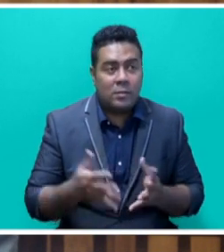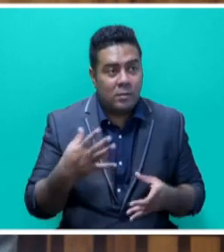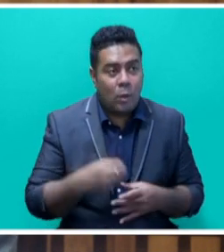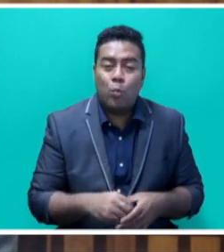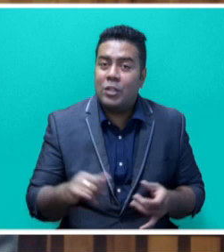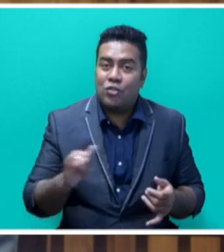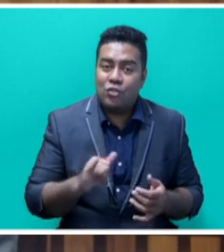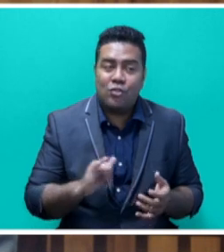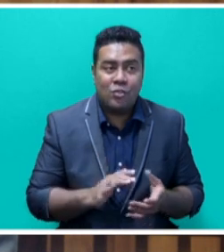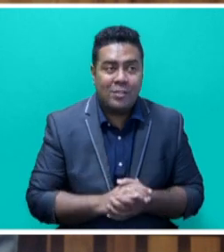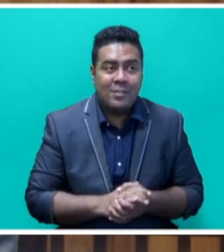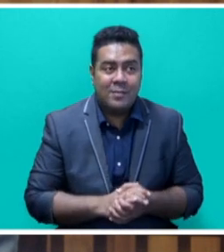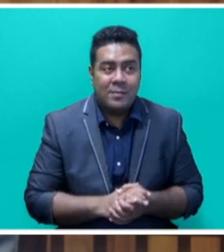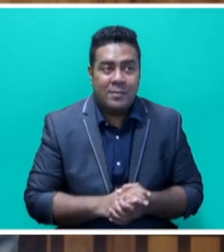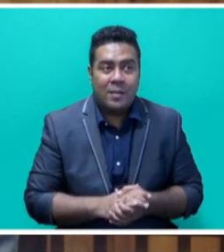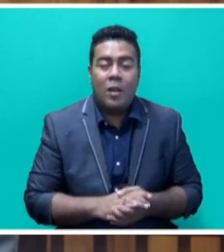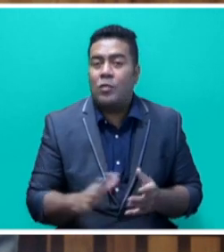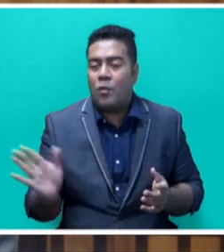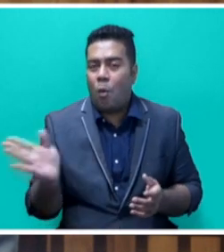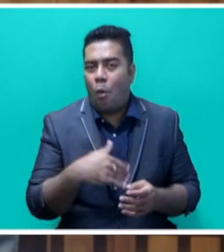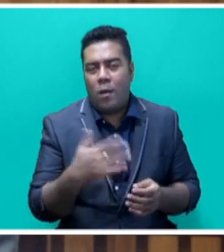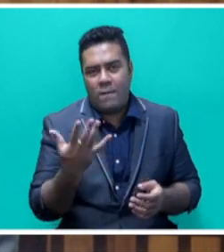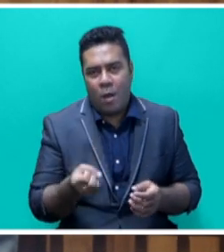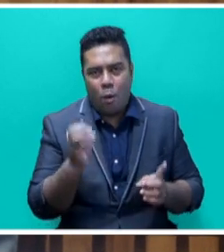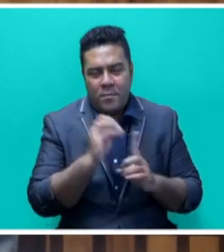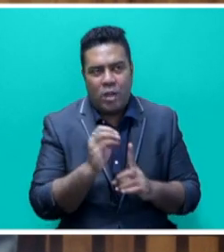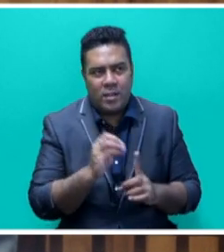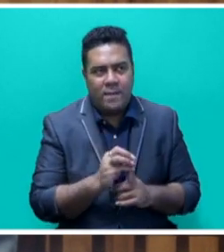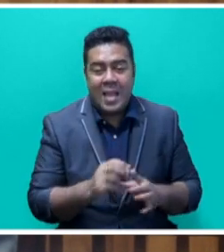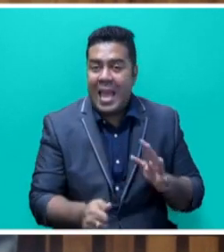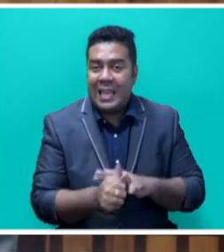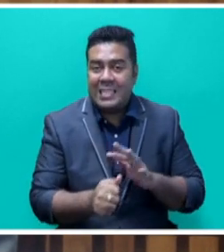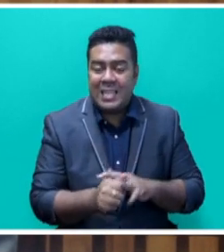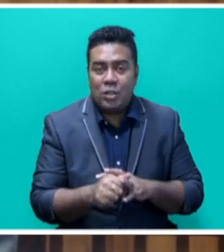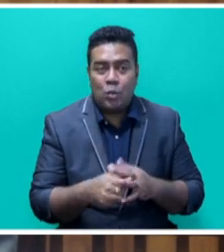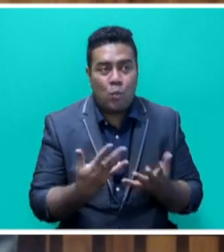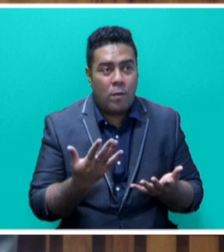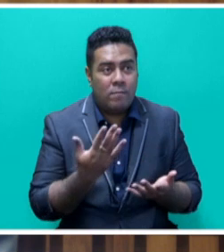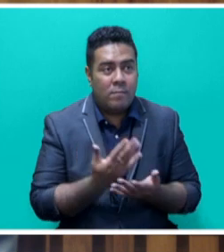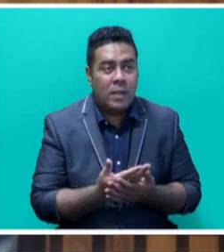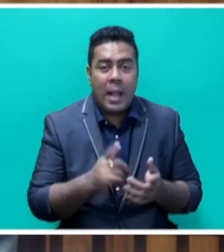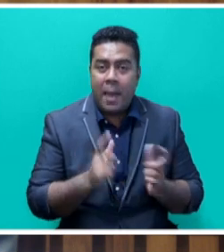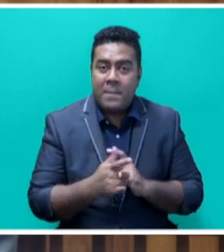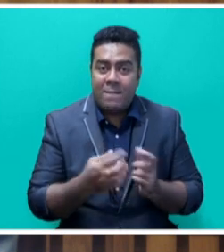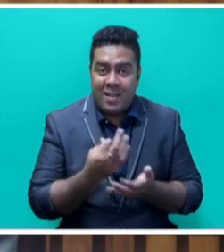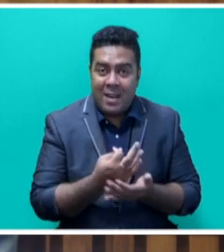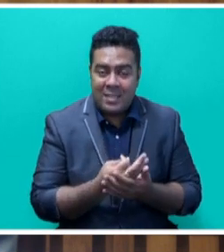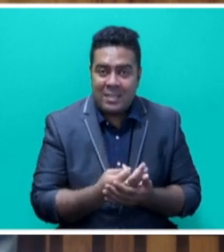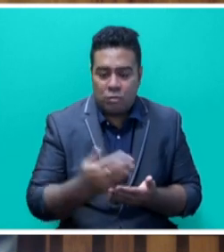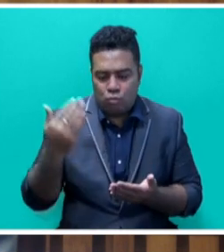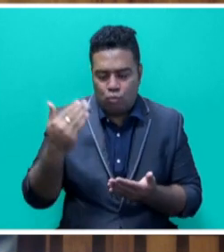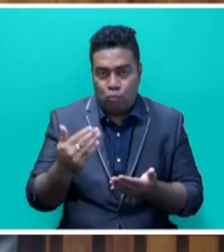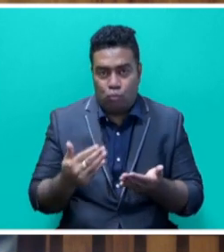directly impacts the achievability of all of our objectives. Access to affordable climate finance, Mr. Speaker, sir, is lagging